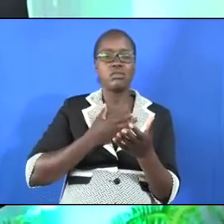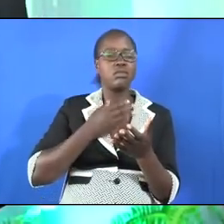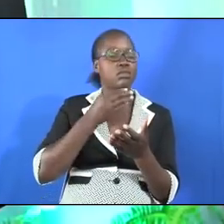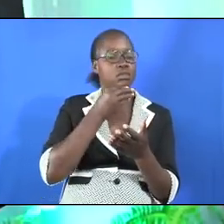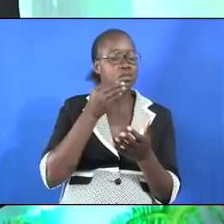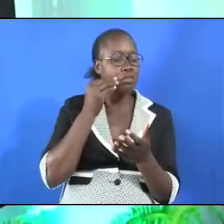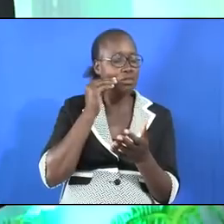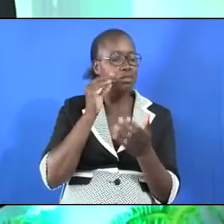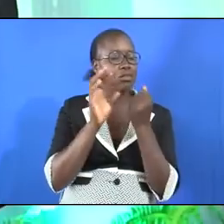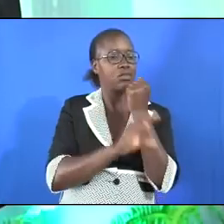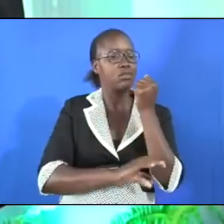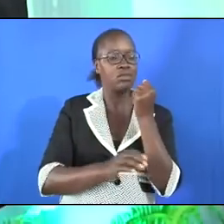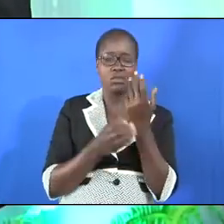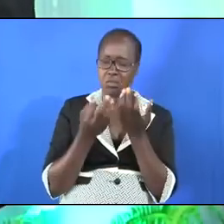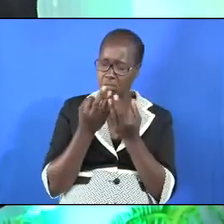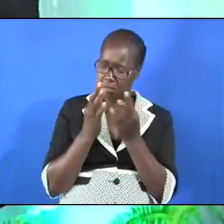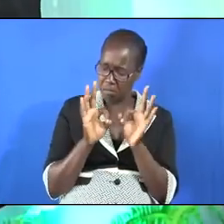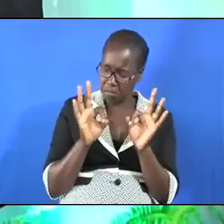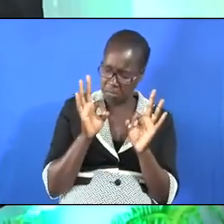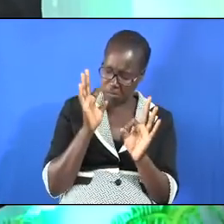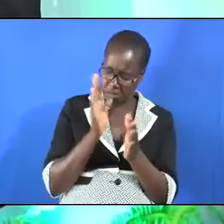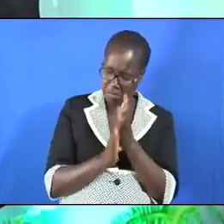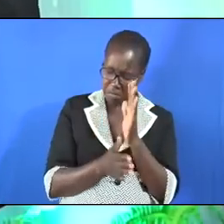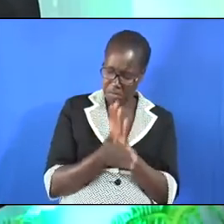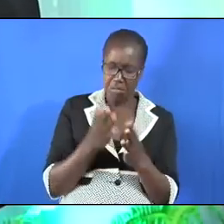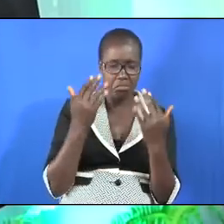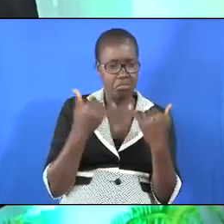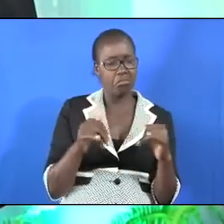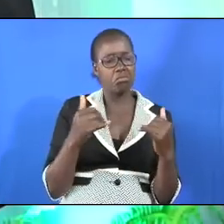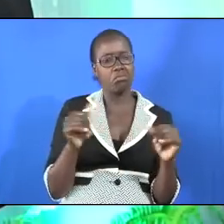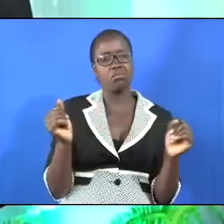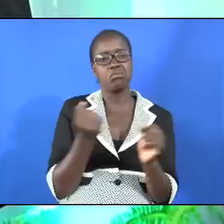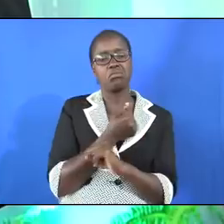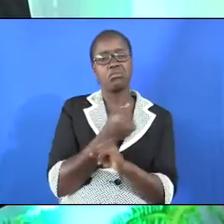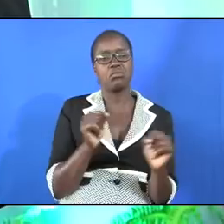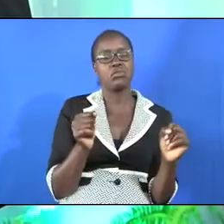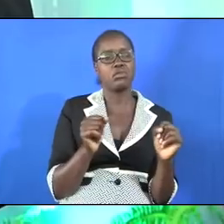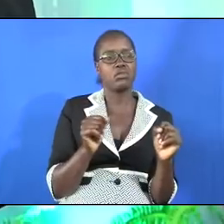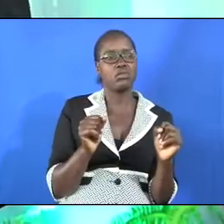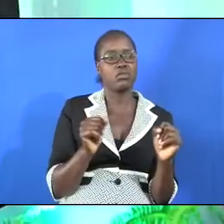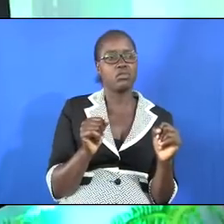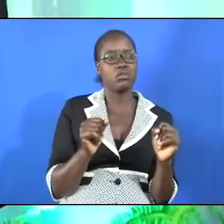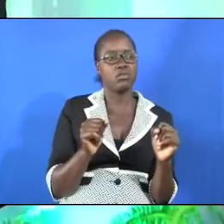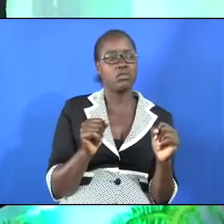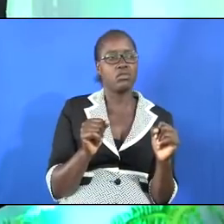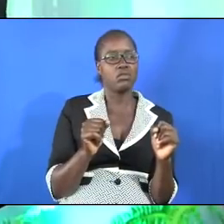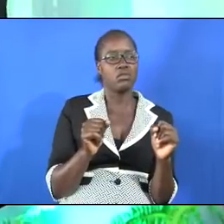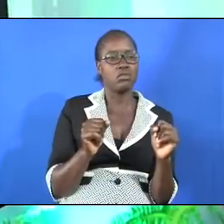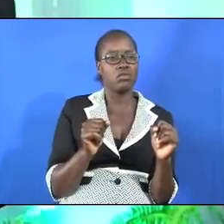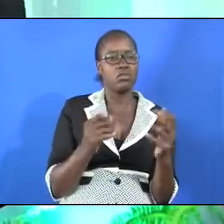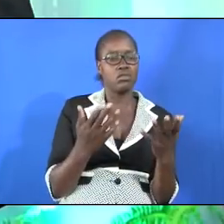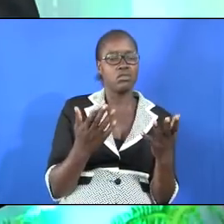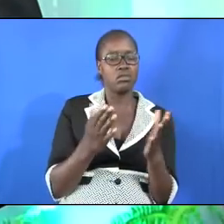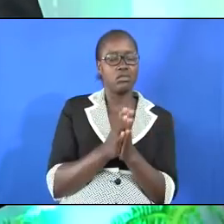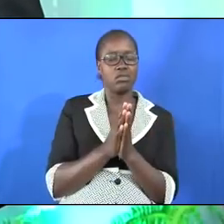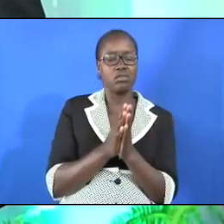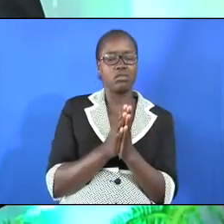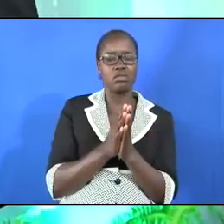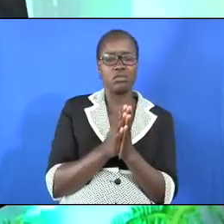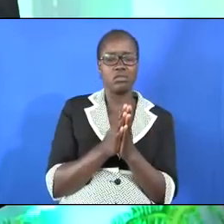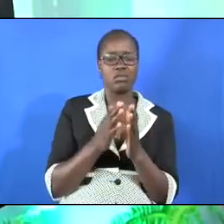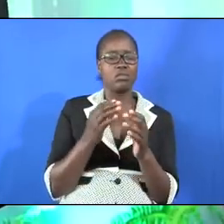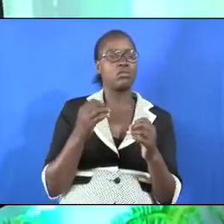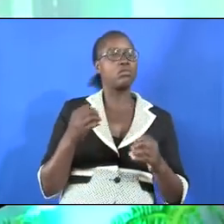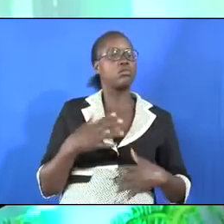home country. no freedom now of playing around. She had been estranged from her own family.